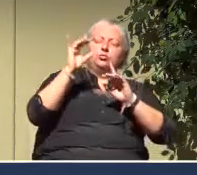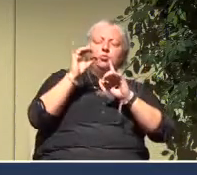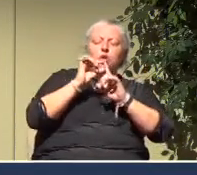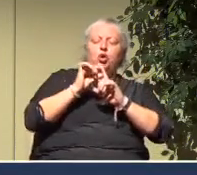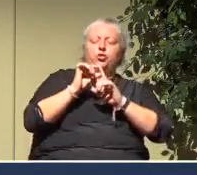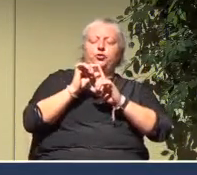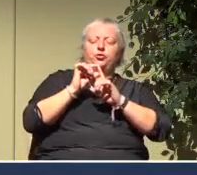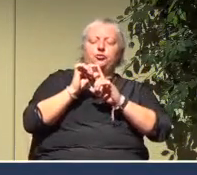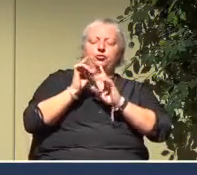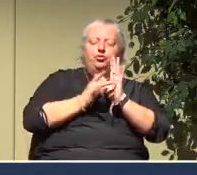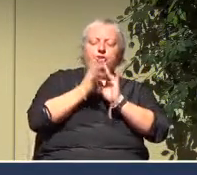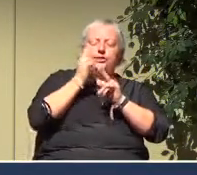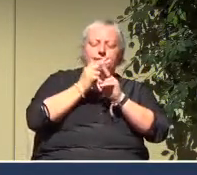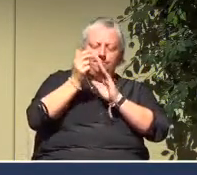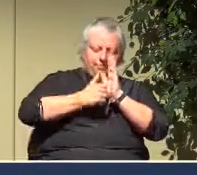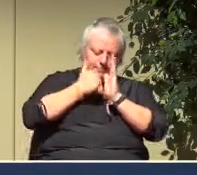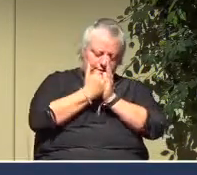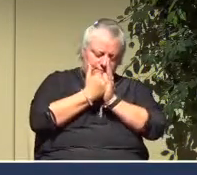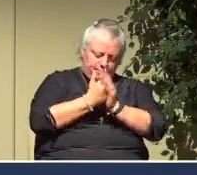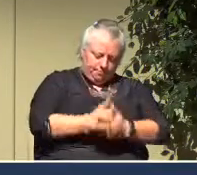In Jesus' name, amen.